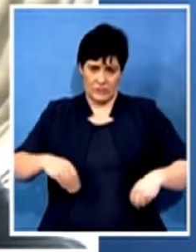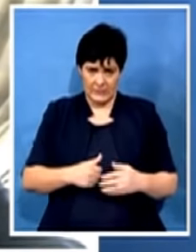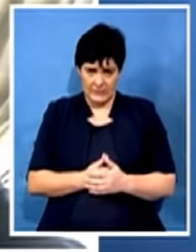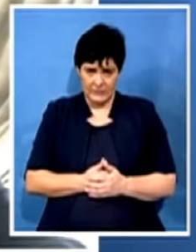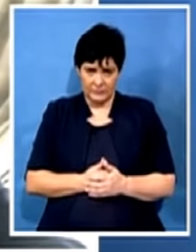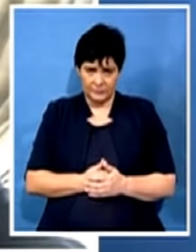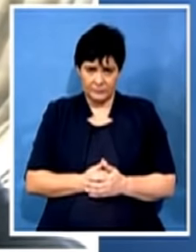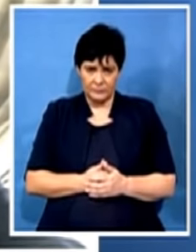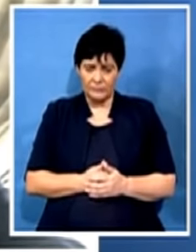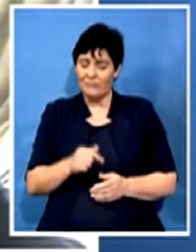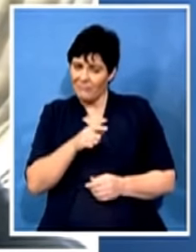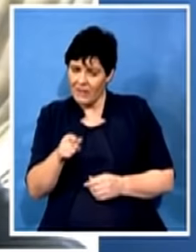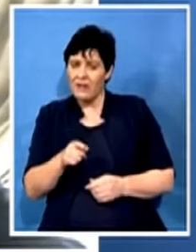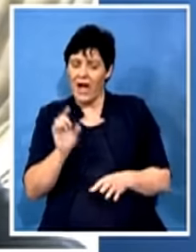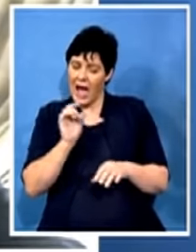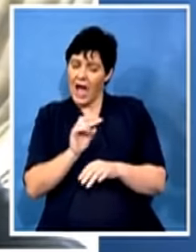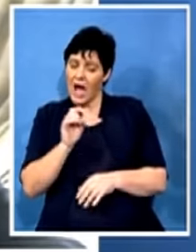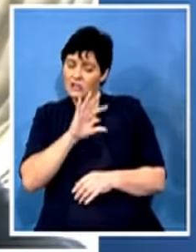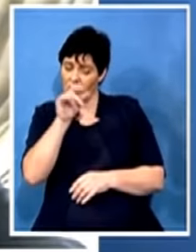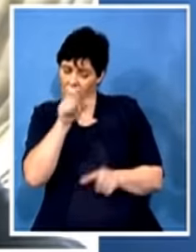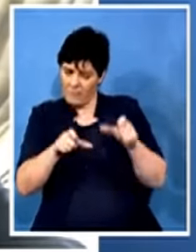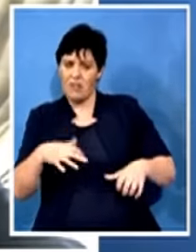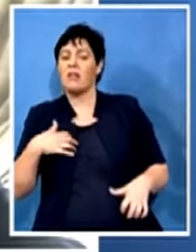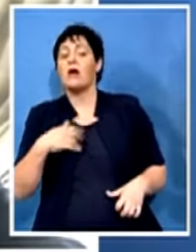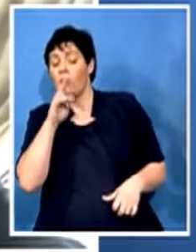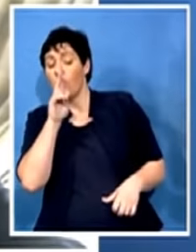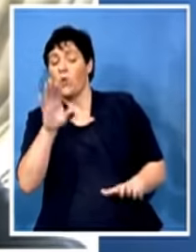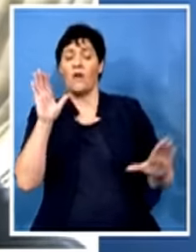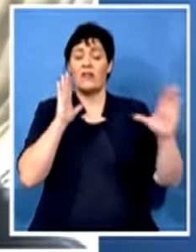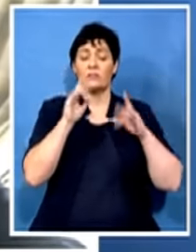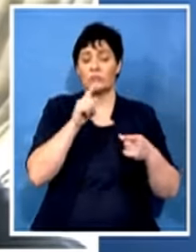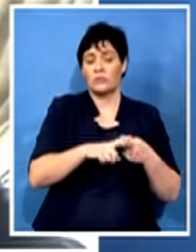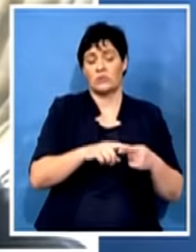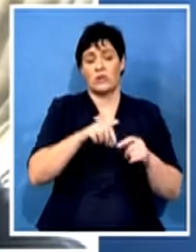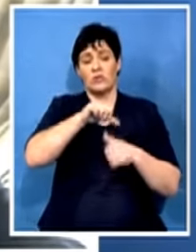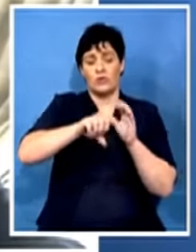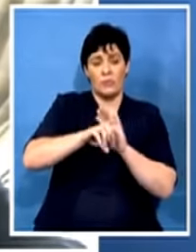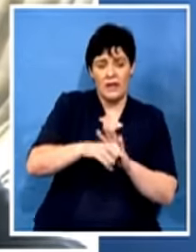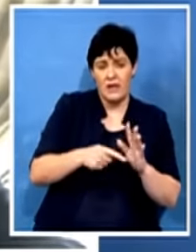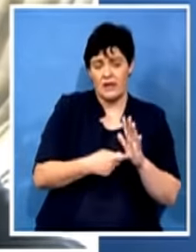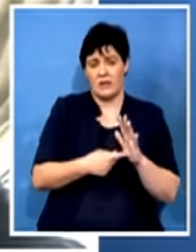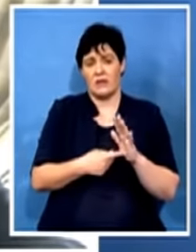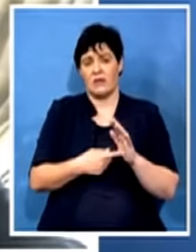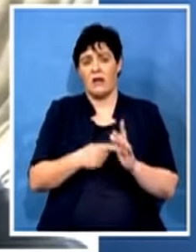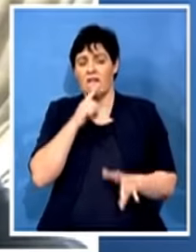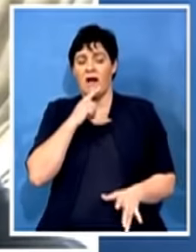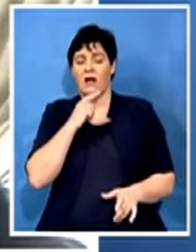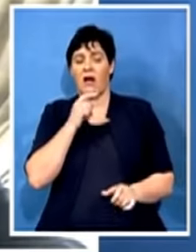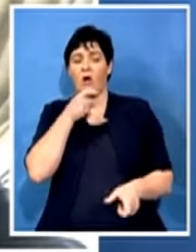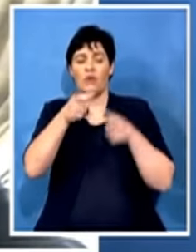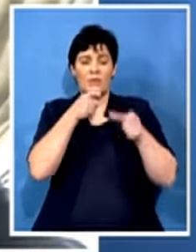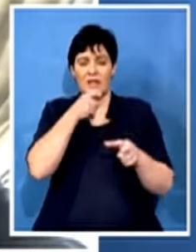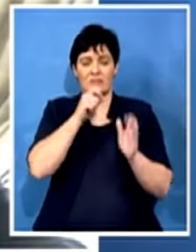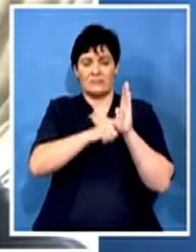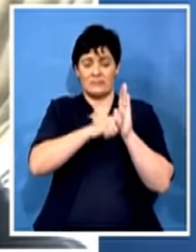particularly if you look at social media, you look at some instances of political commentators saying that they welcome these arrests of